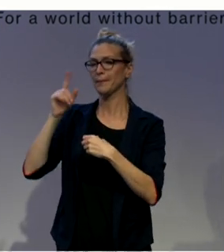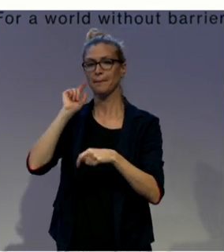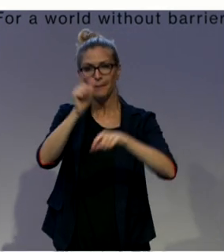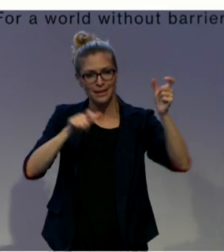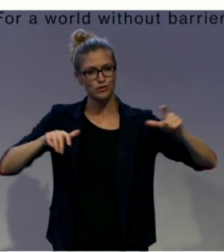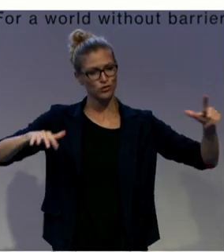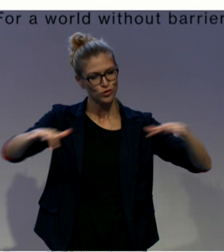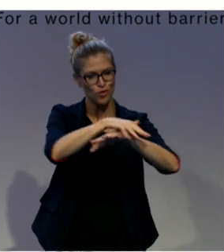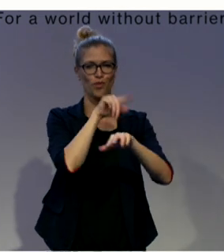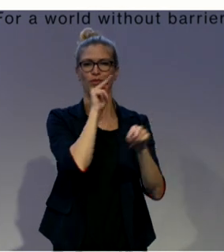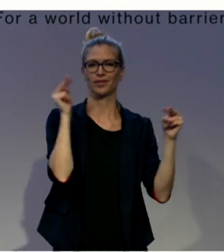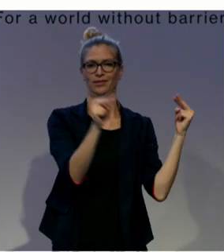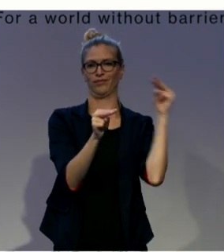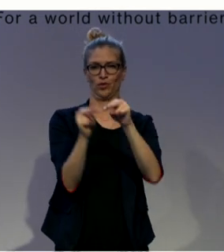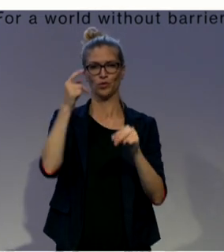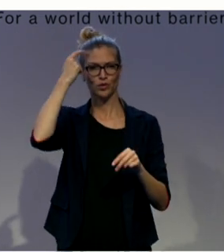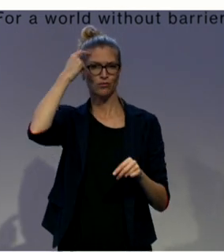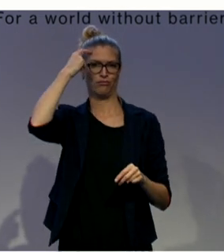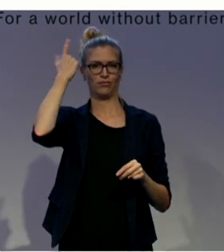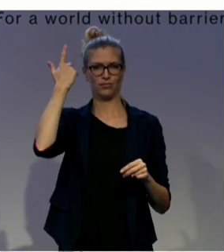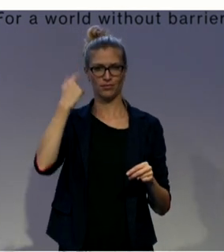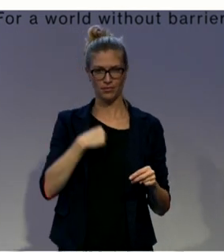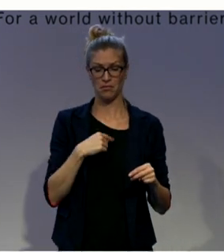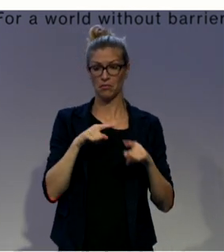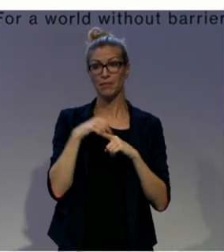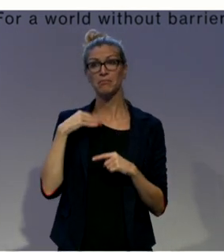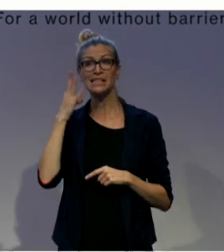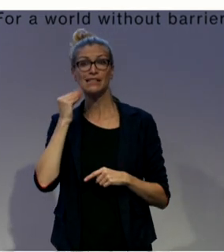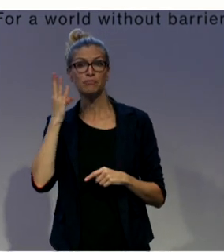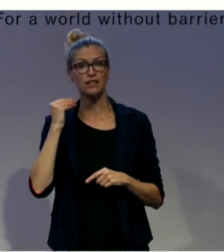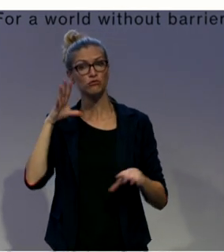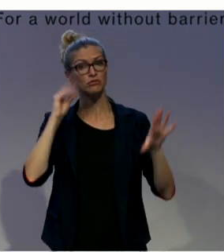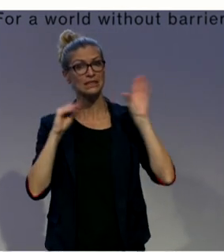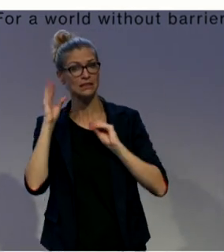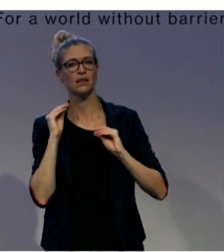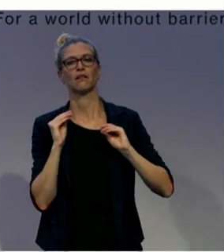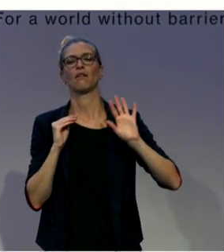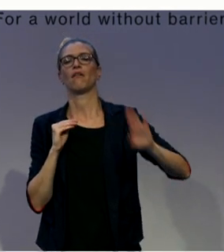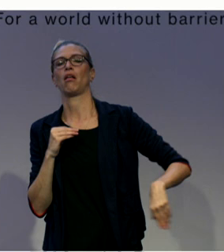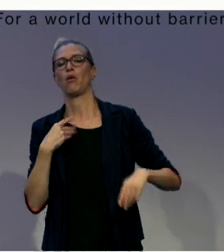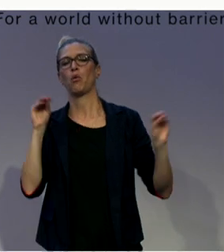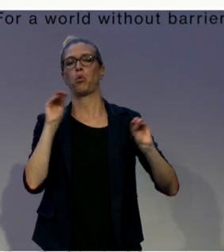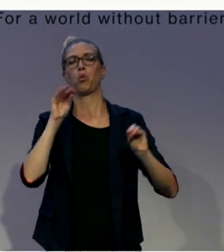capacity ability to believe and to work towards an inclusive world. Thank you very much